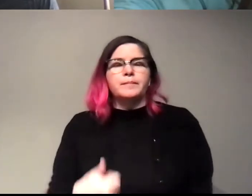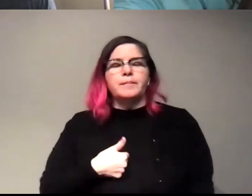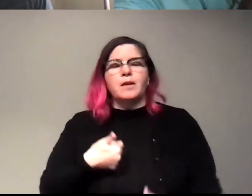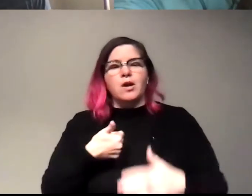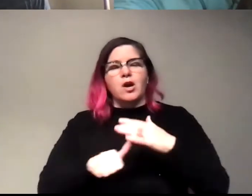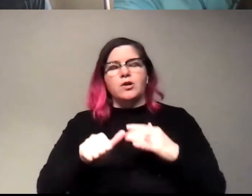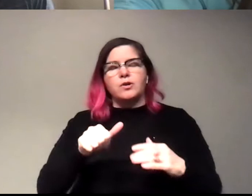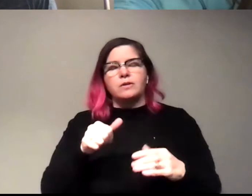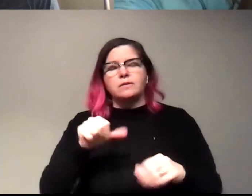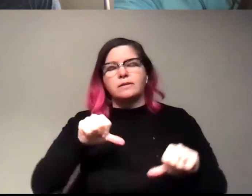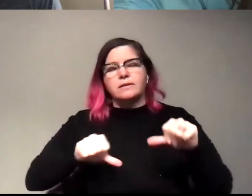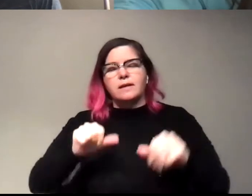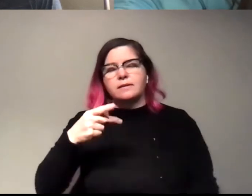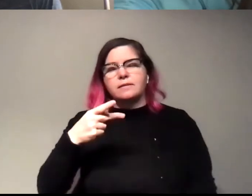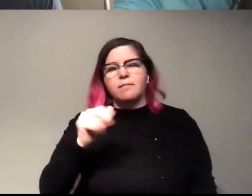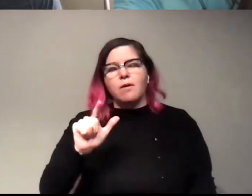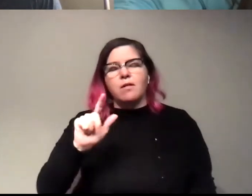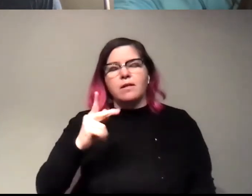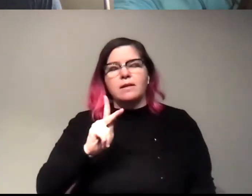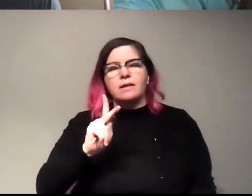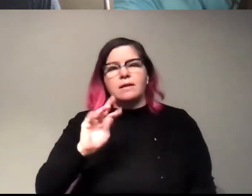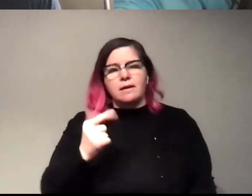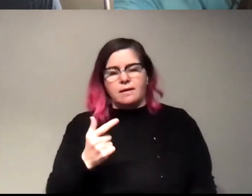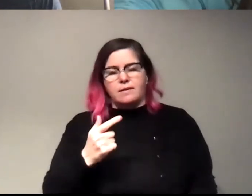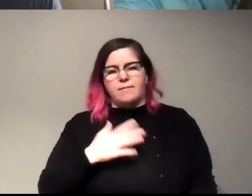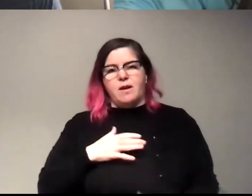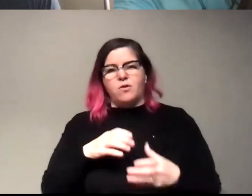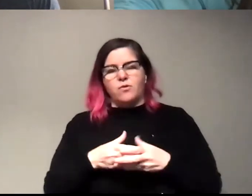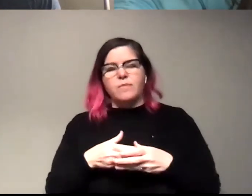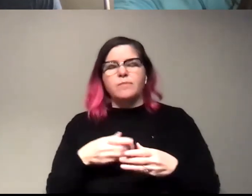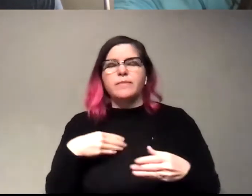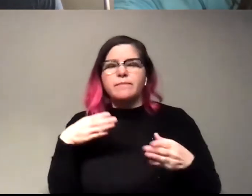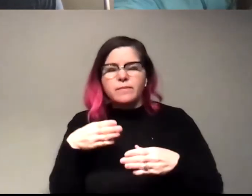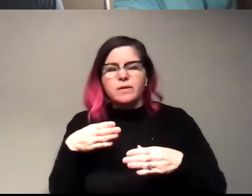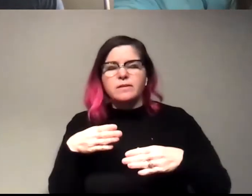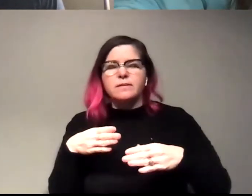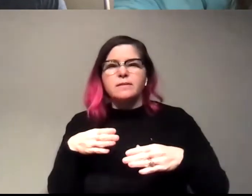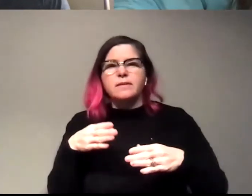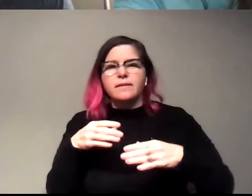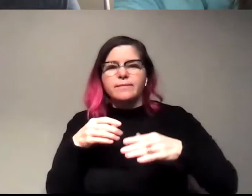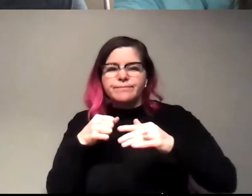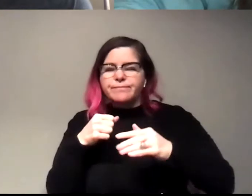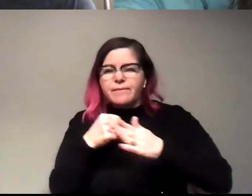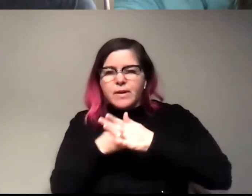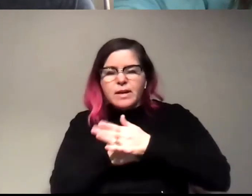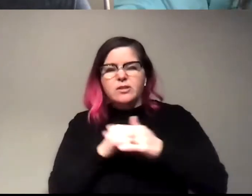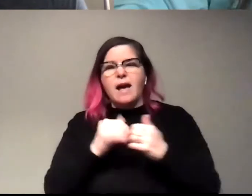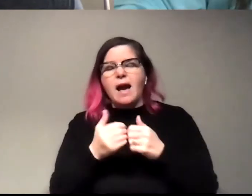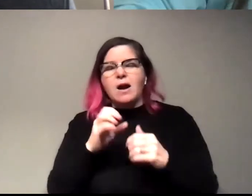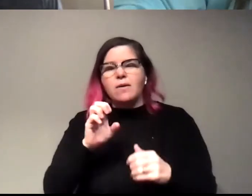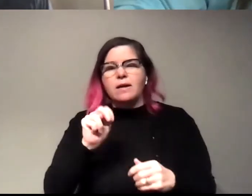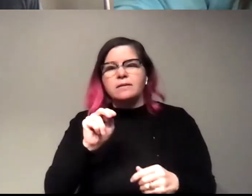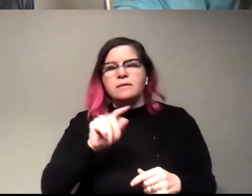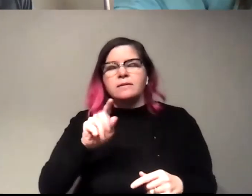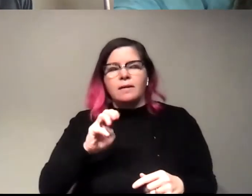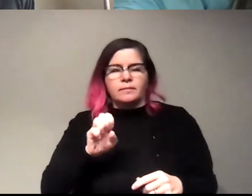Paul King and our group, we're kind of focused on like fundamental studies of how enzymes work, which are, you know, these